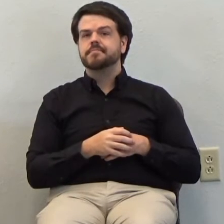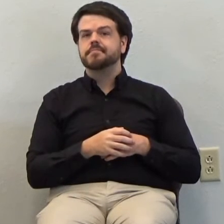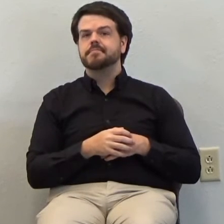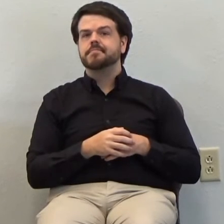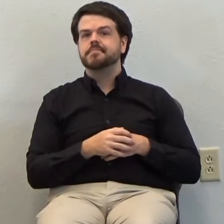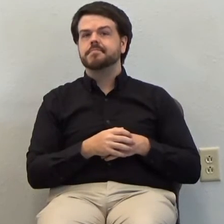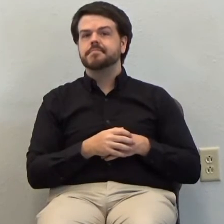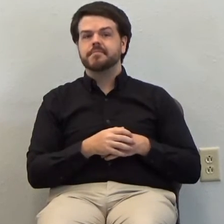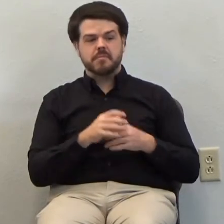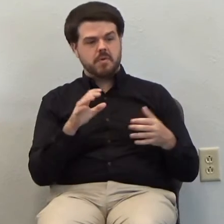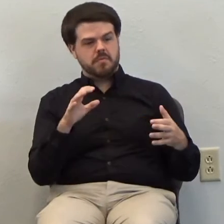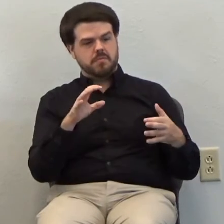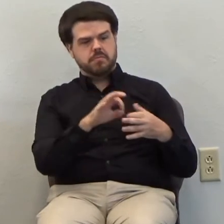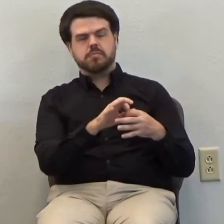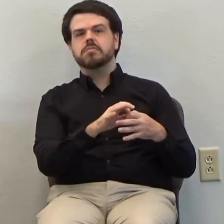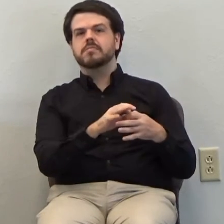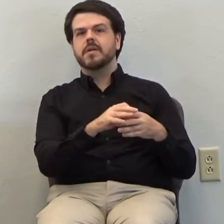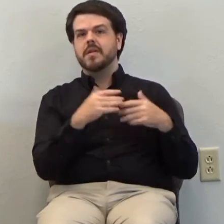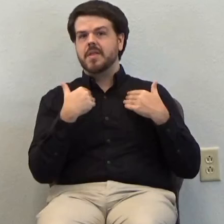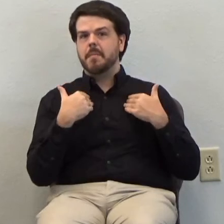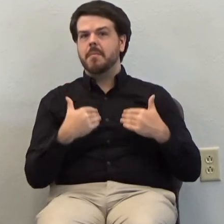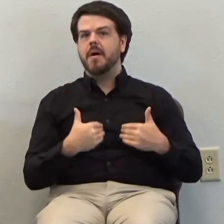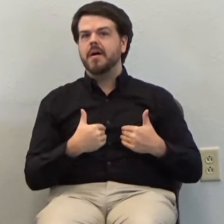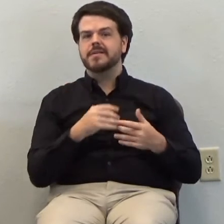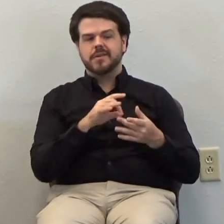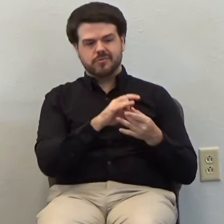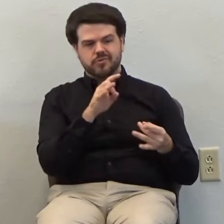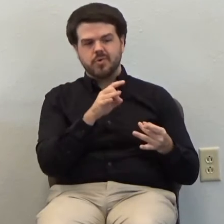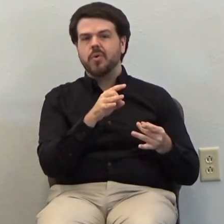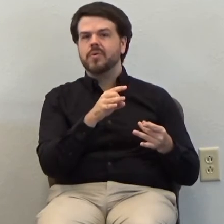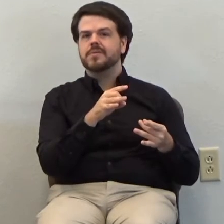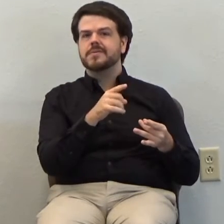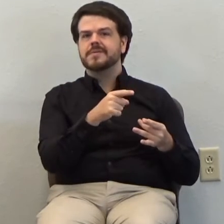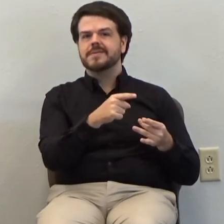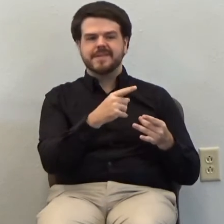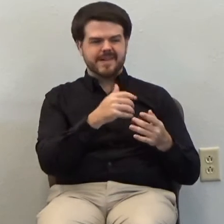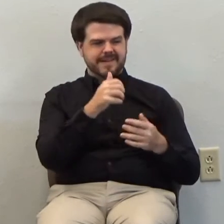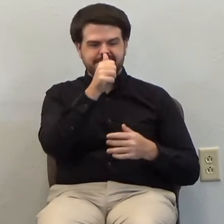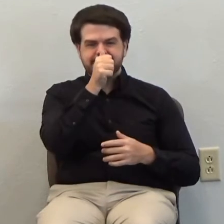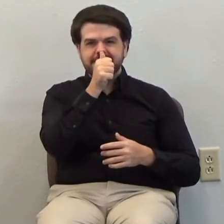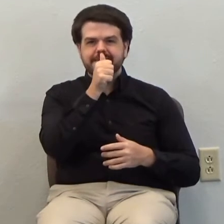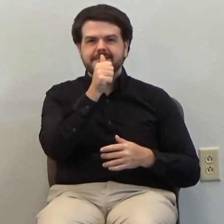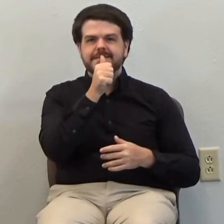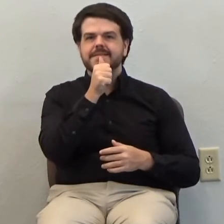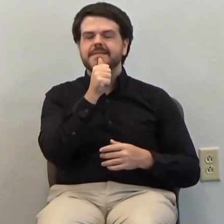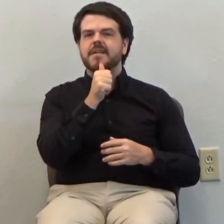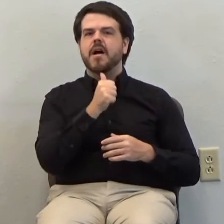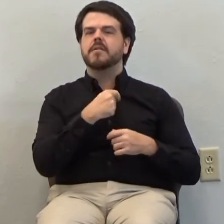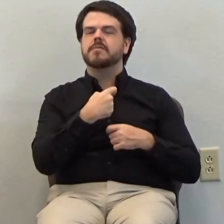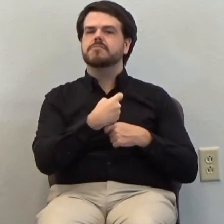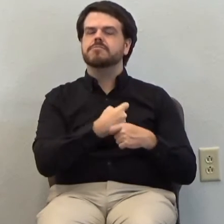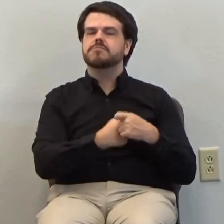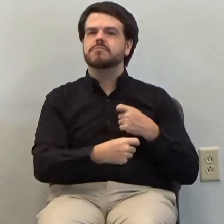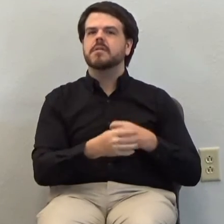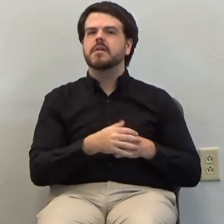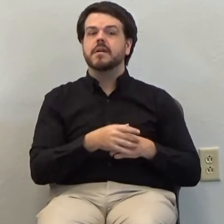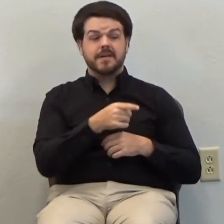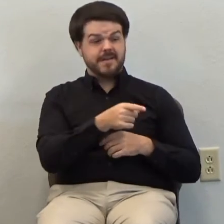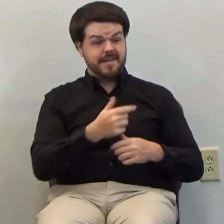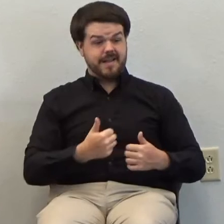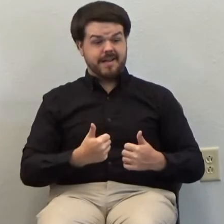their bodies to their tormented souls because when all those who die in their sins without